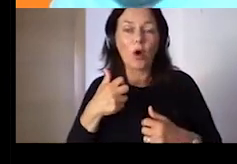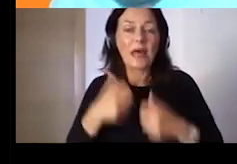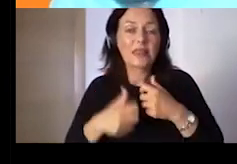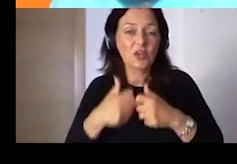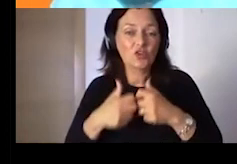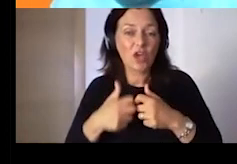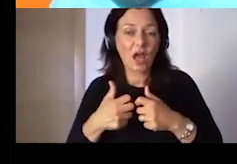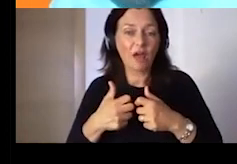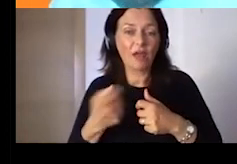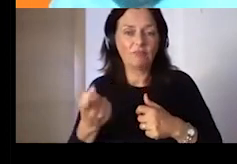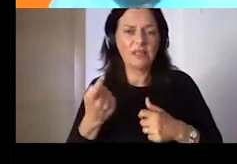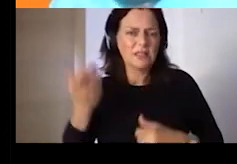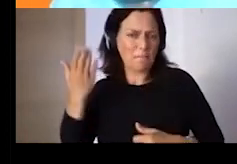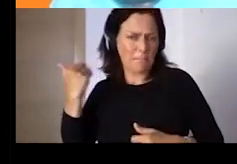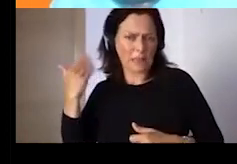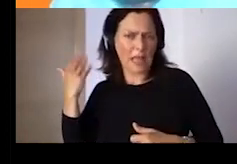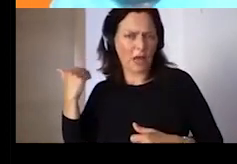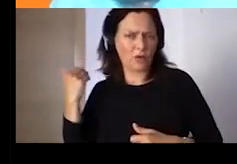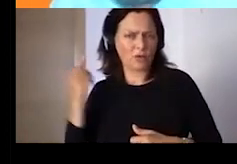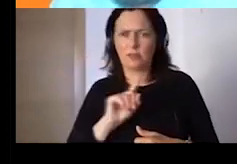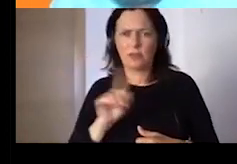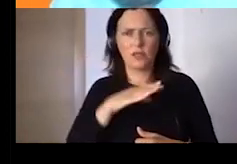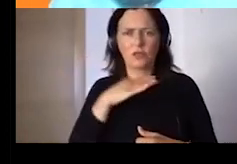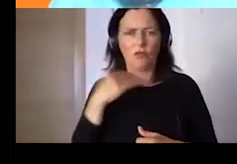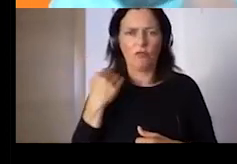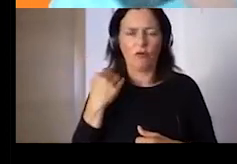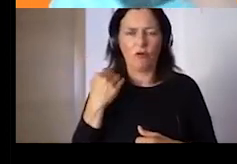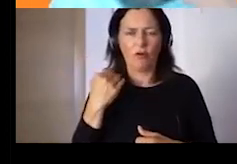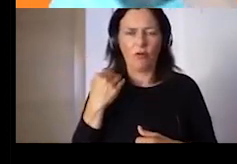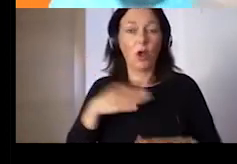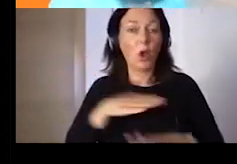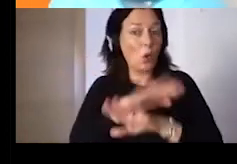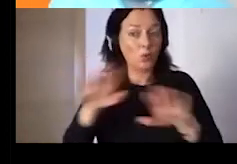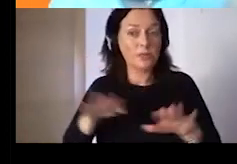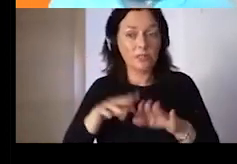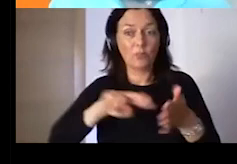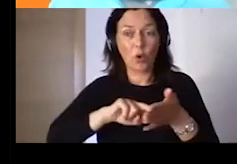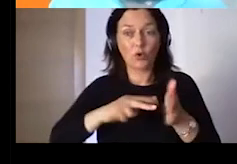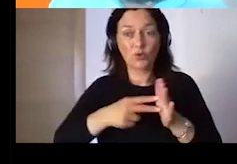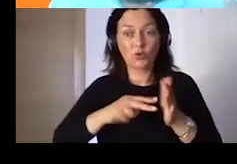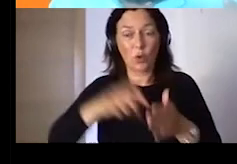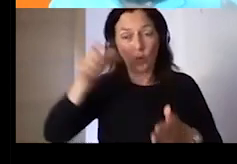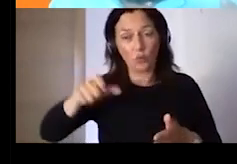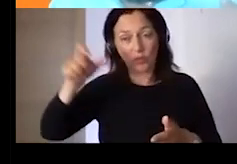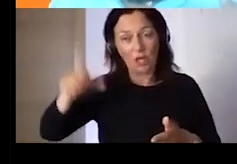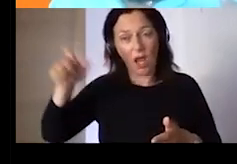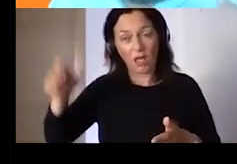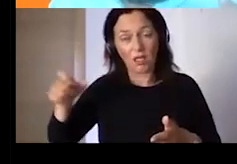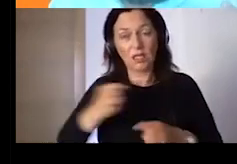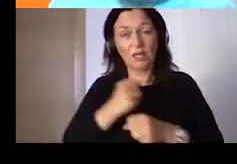we are all experts here in education, we work in education, most of us. So, you know that if you plan